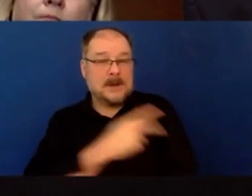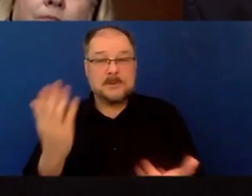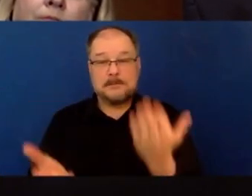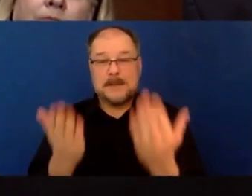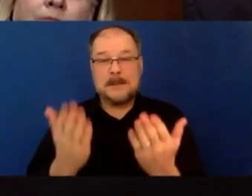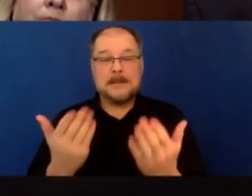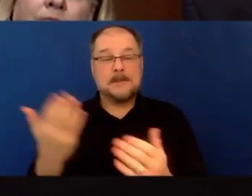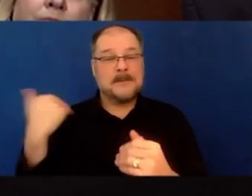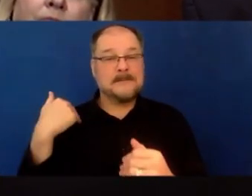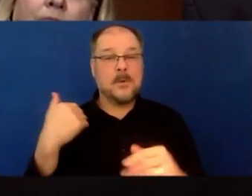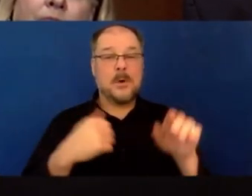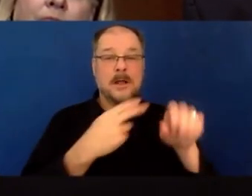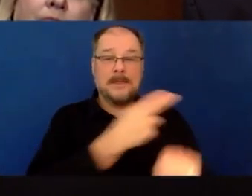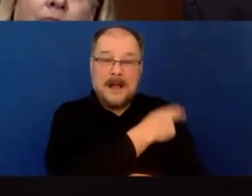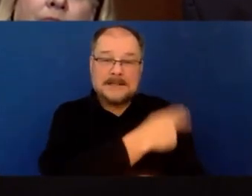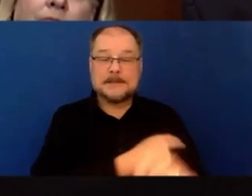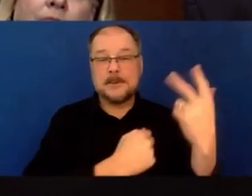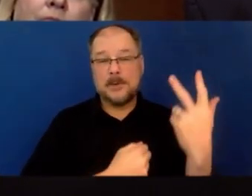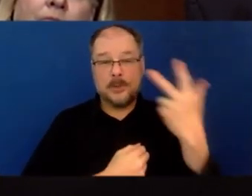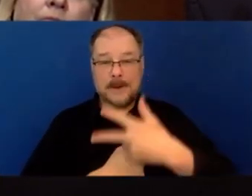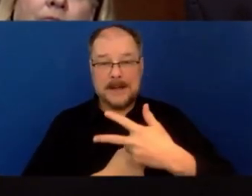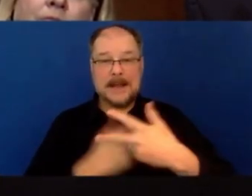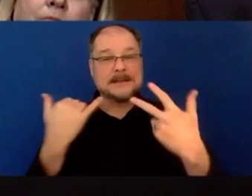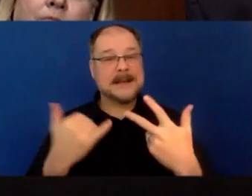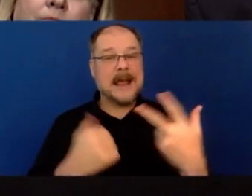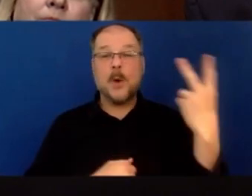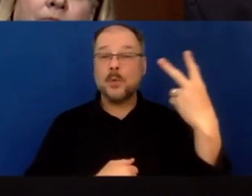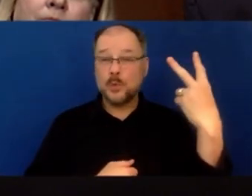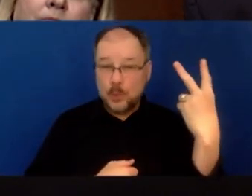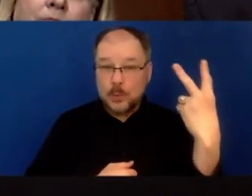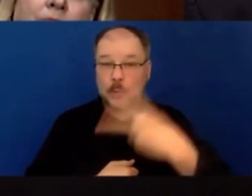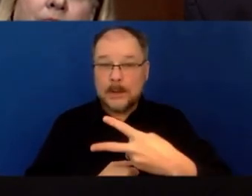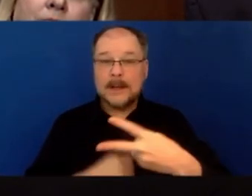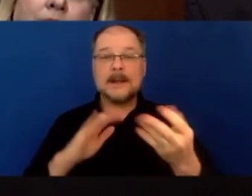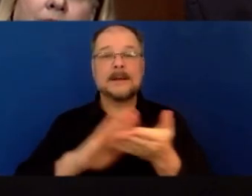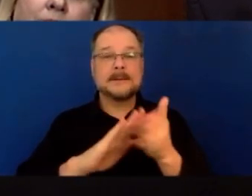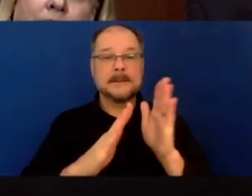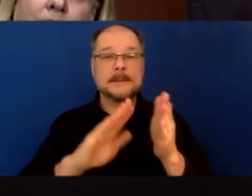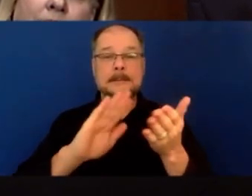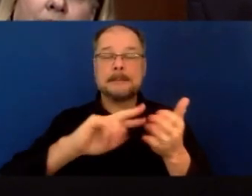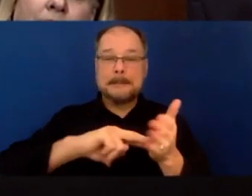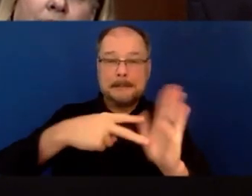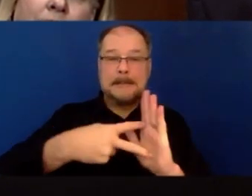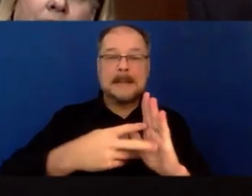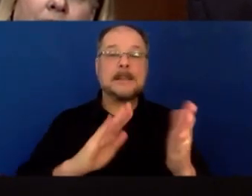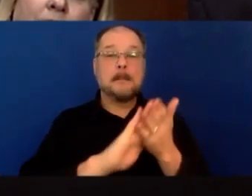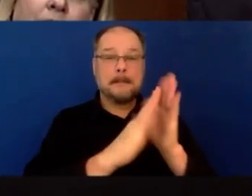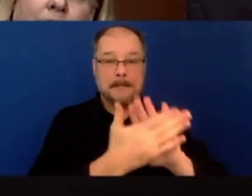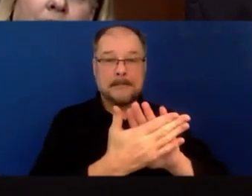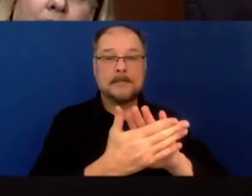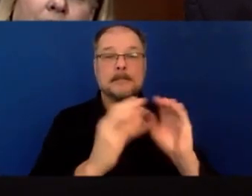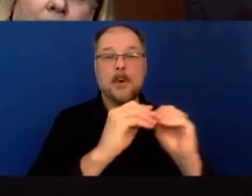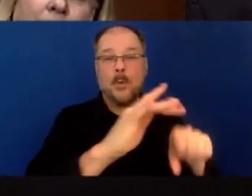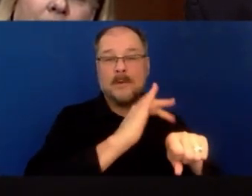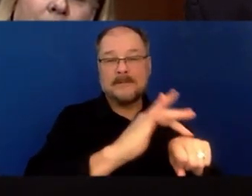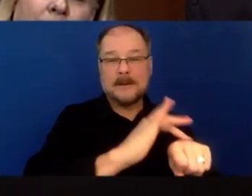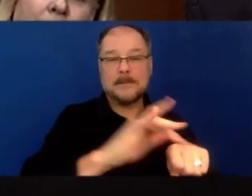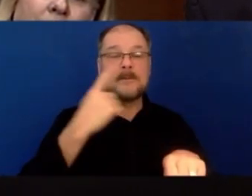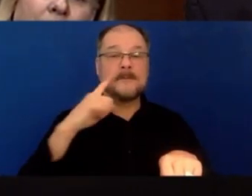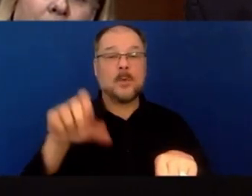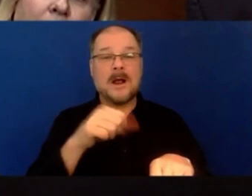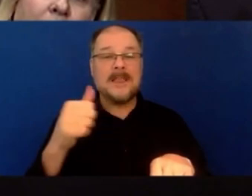days, now it can stay two days. That obviously opens up more hospital beds to care for more acute patients. But it's also a more family